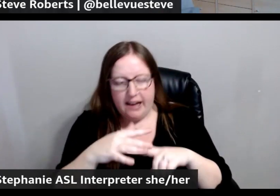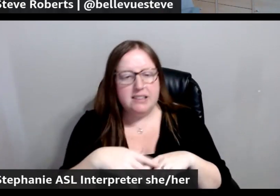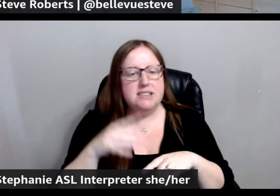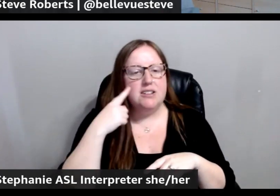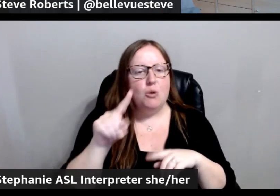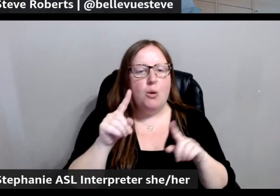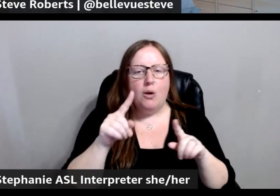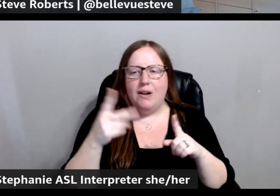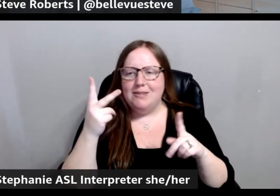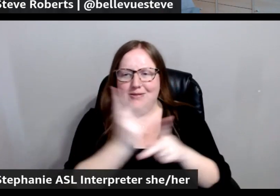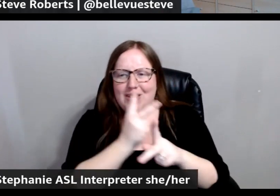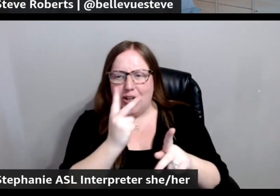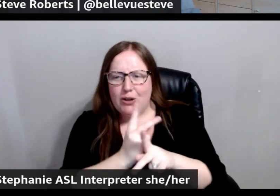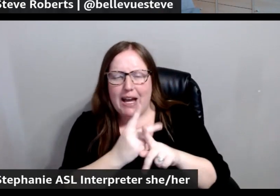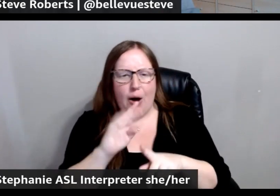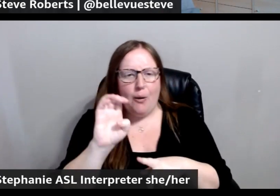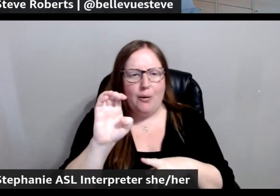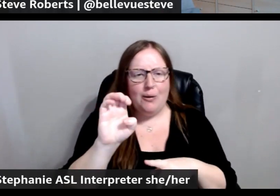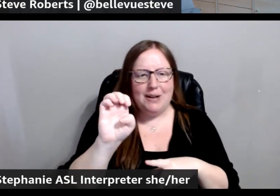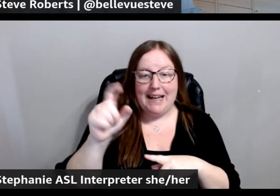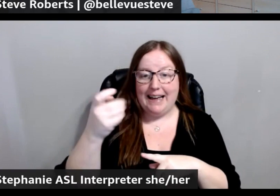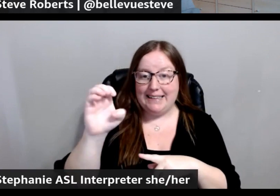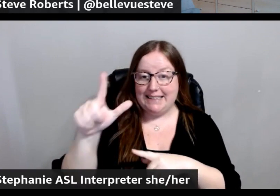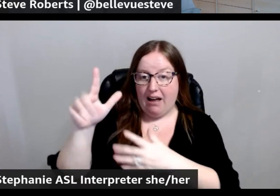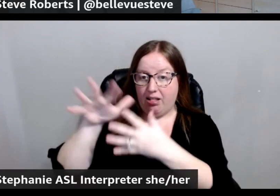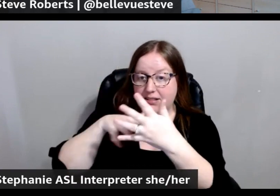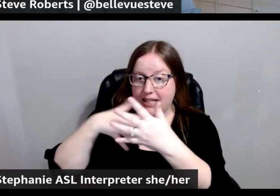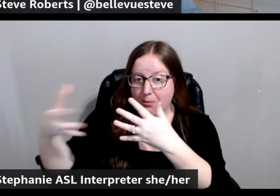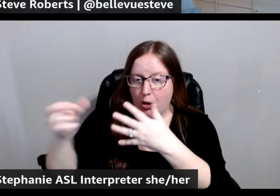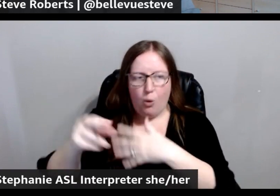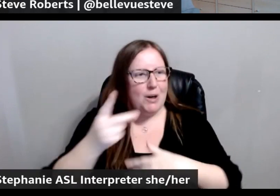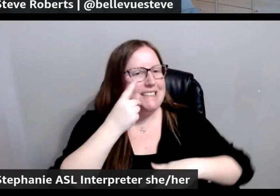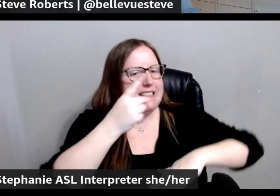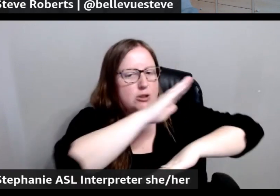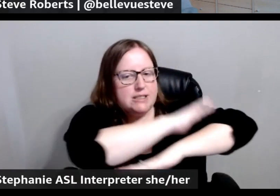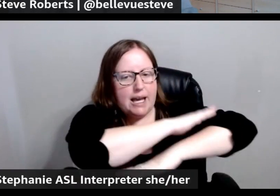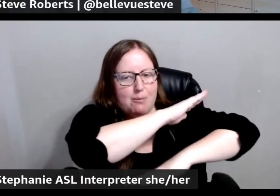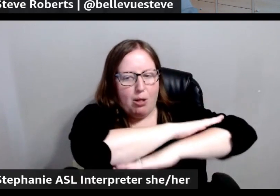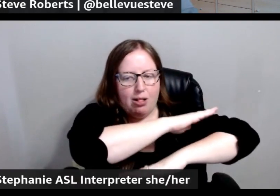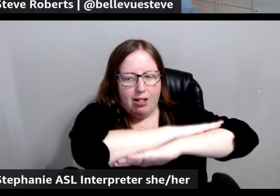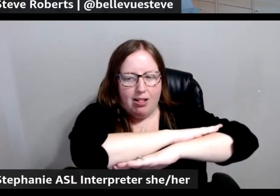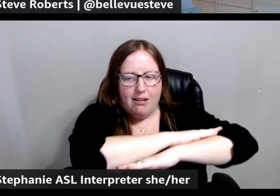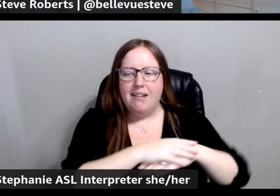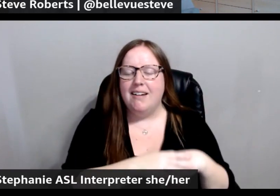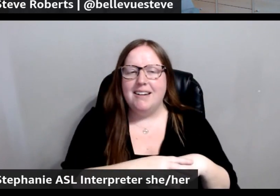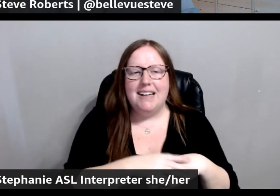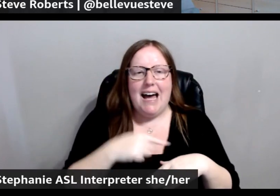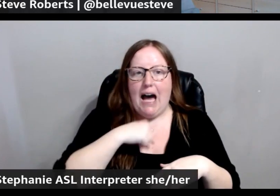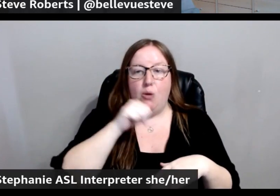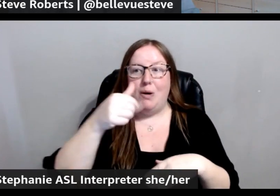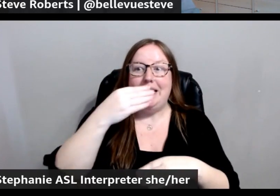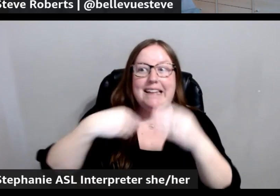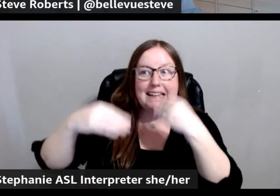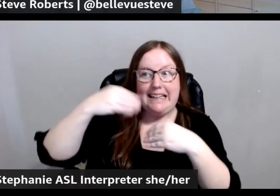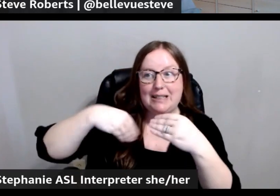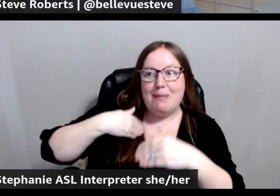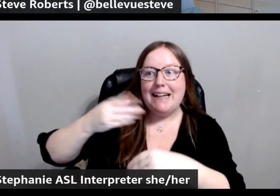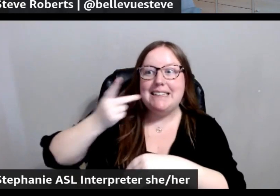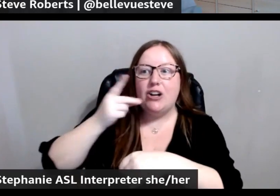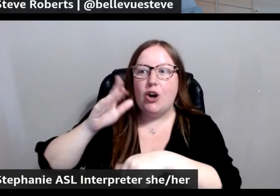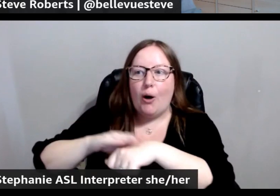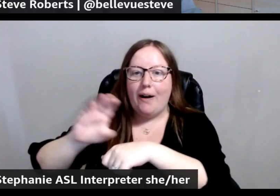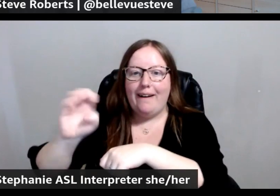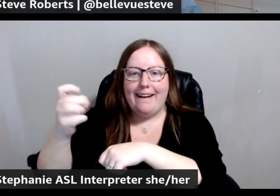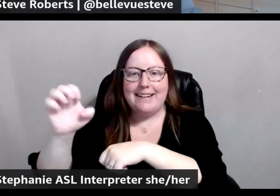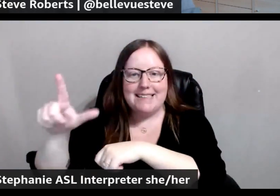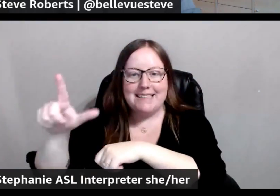differentiating between an Excel table or a dinner table. I wouldn't eat my dinner on an Excel table, but I